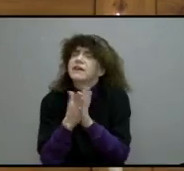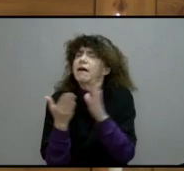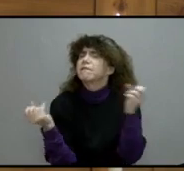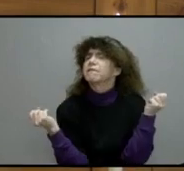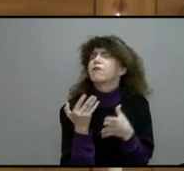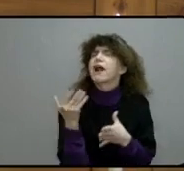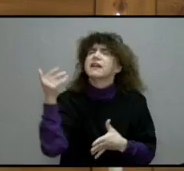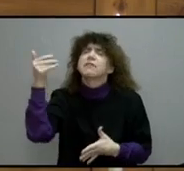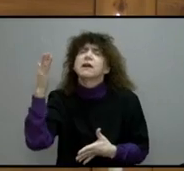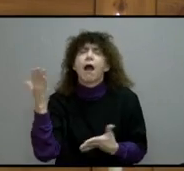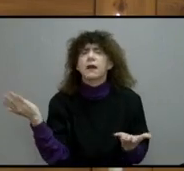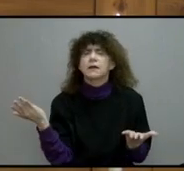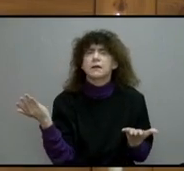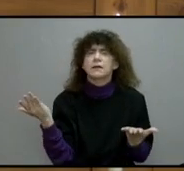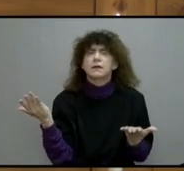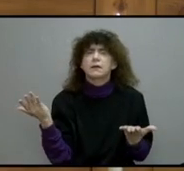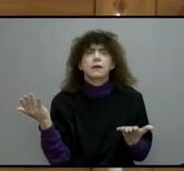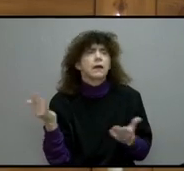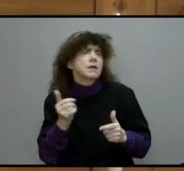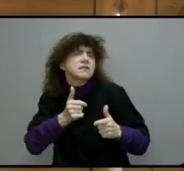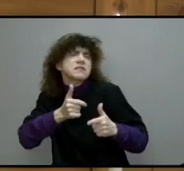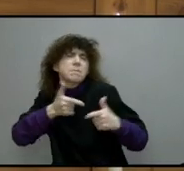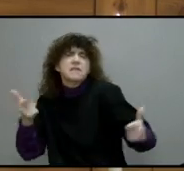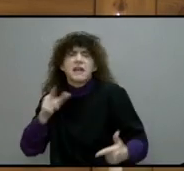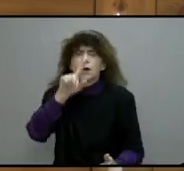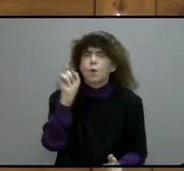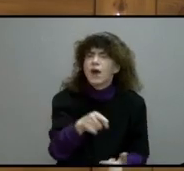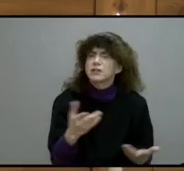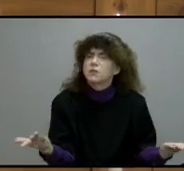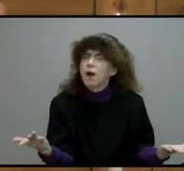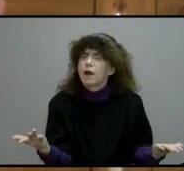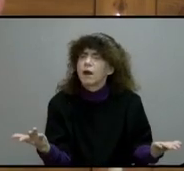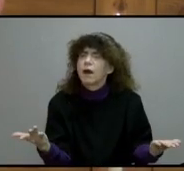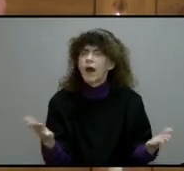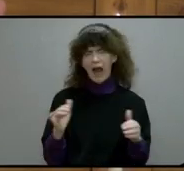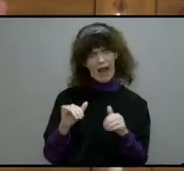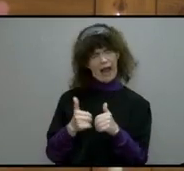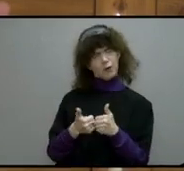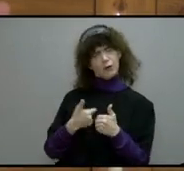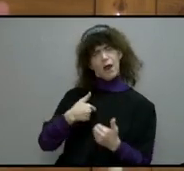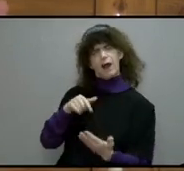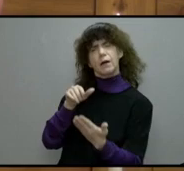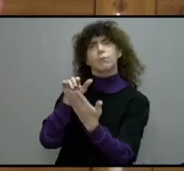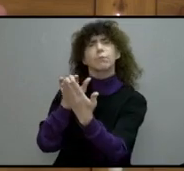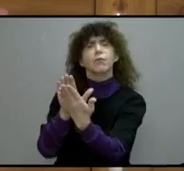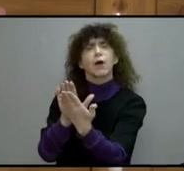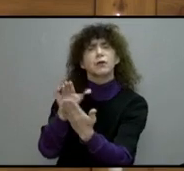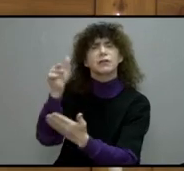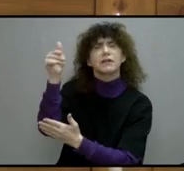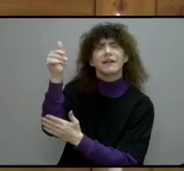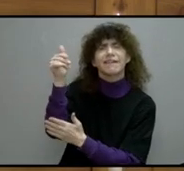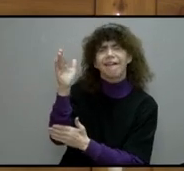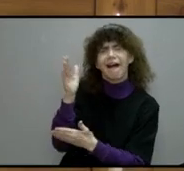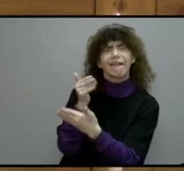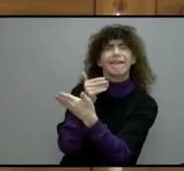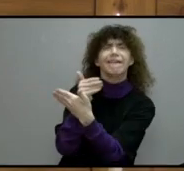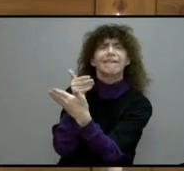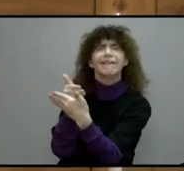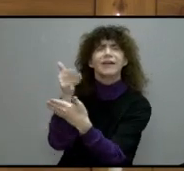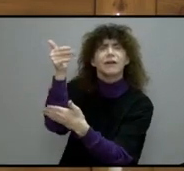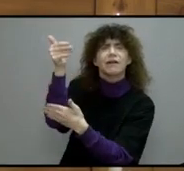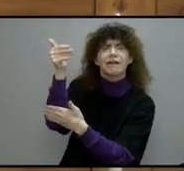The great question of life for every person is, how do I approach God and draw near to Him?